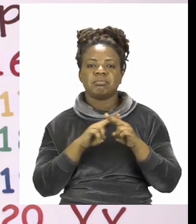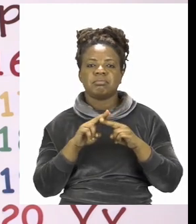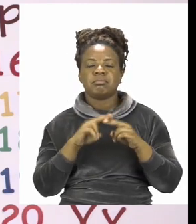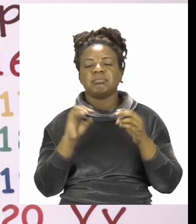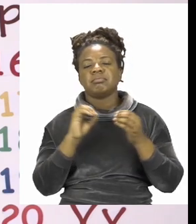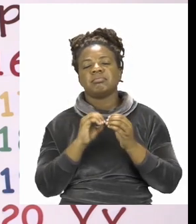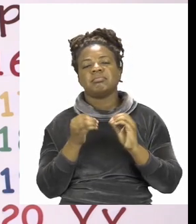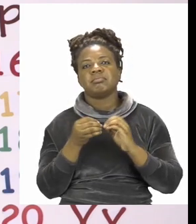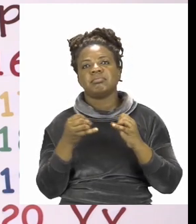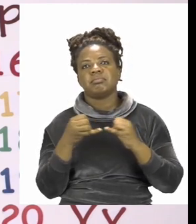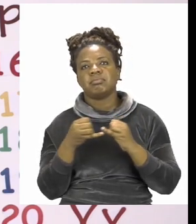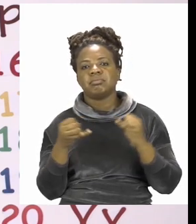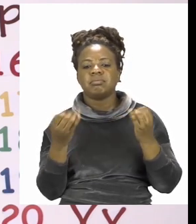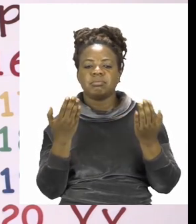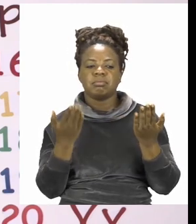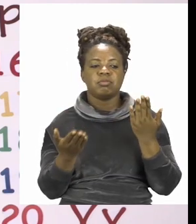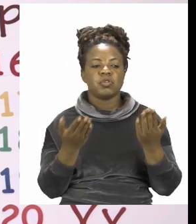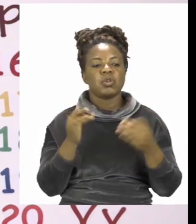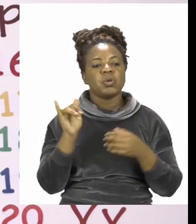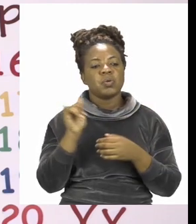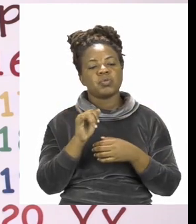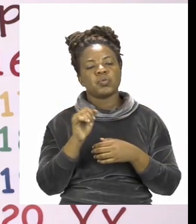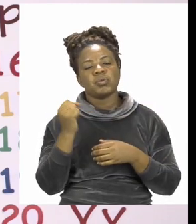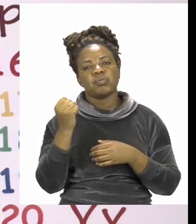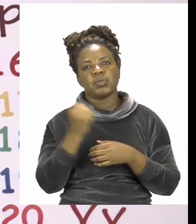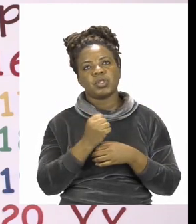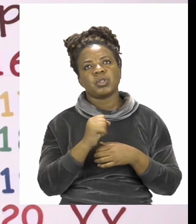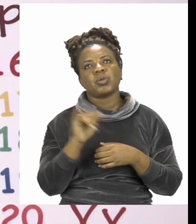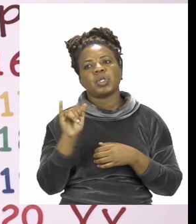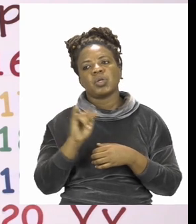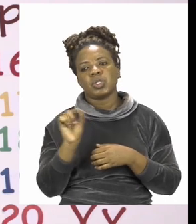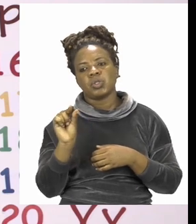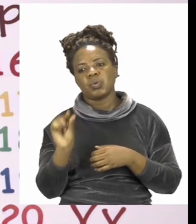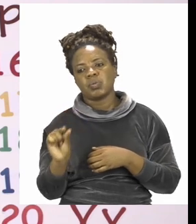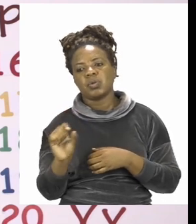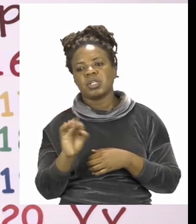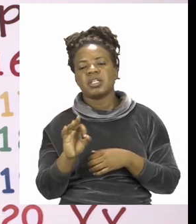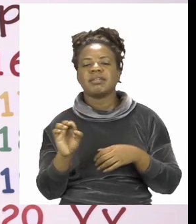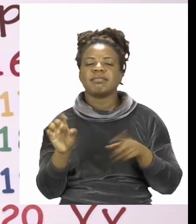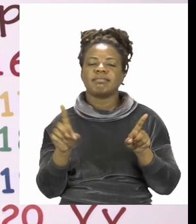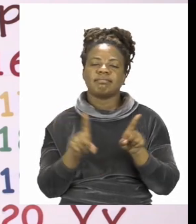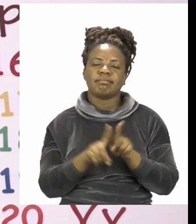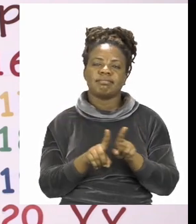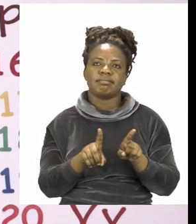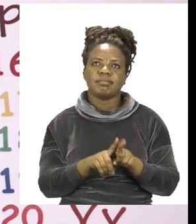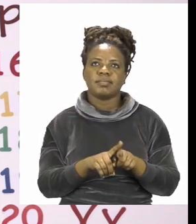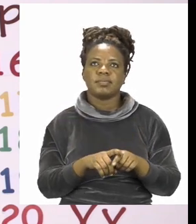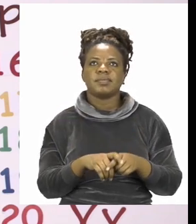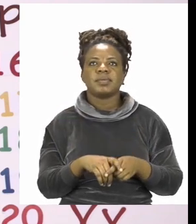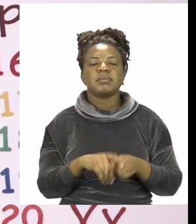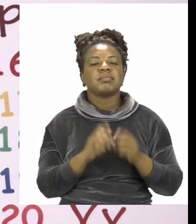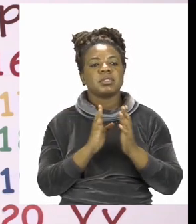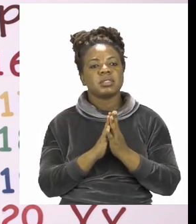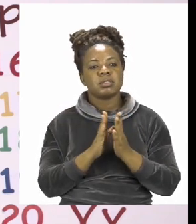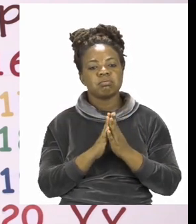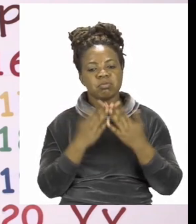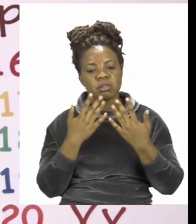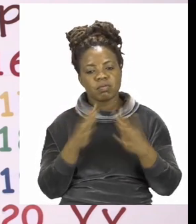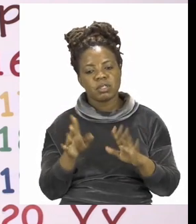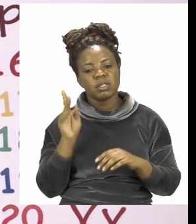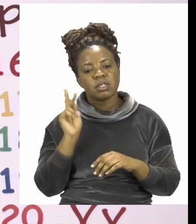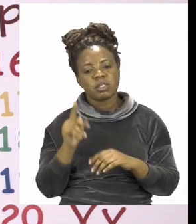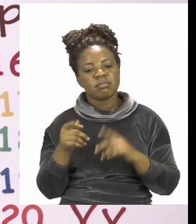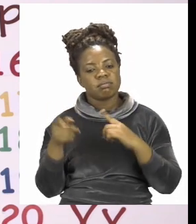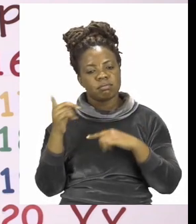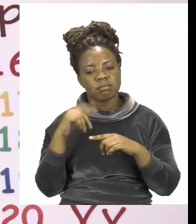Just make sure that when you're done you check again because some numbers might look the same as the next